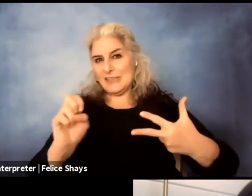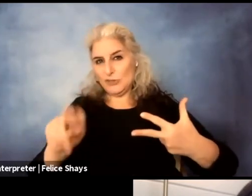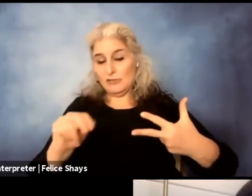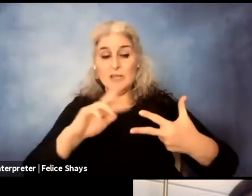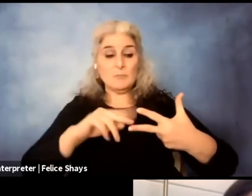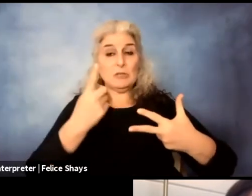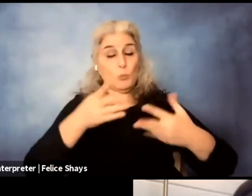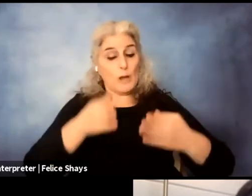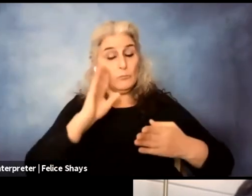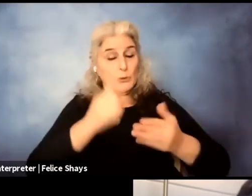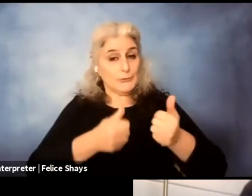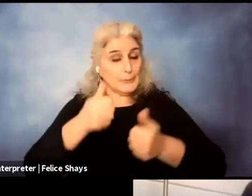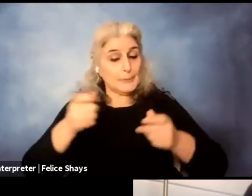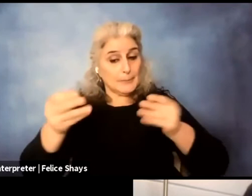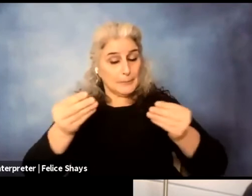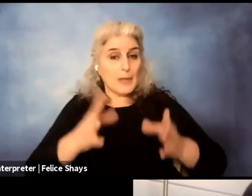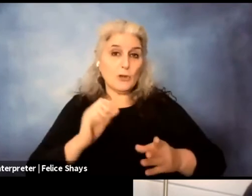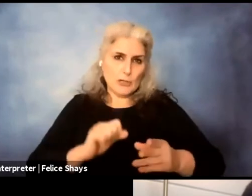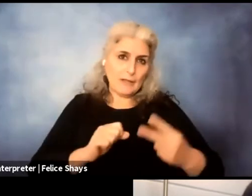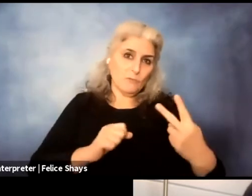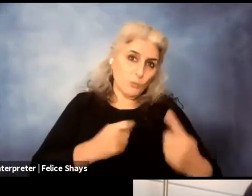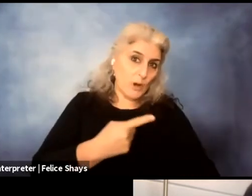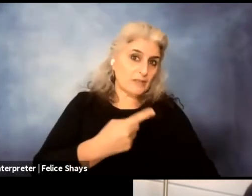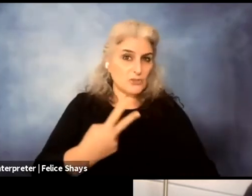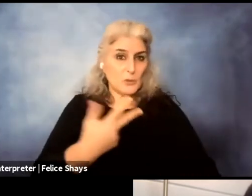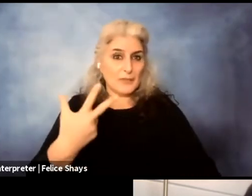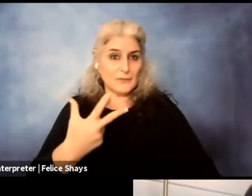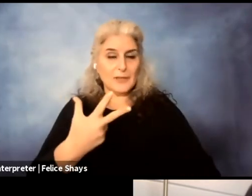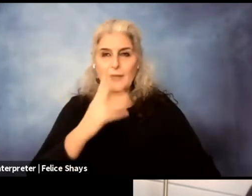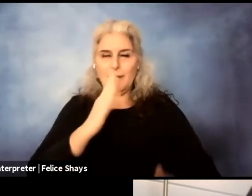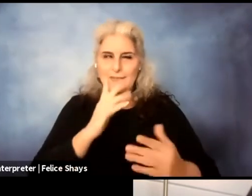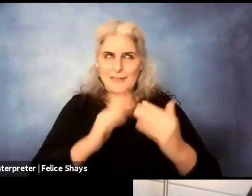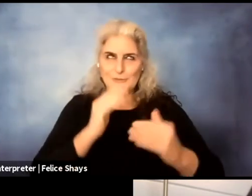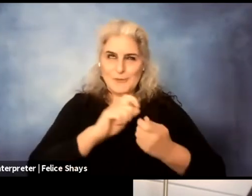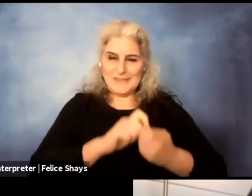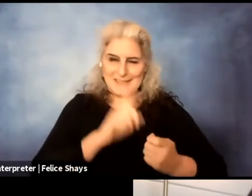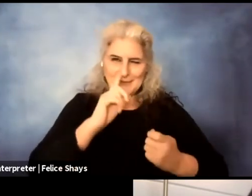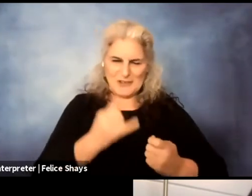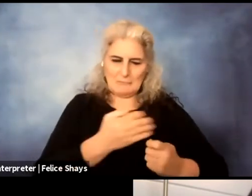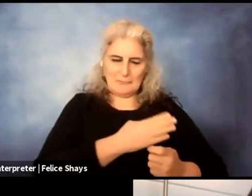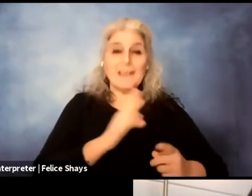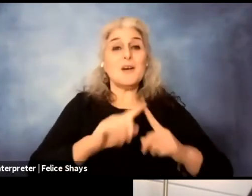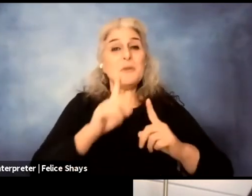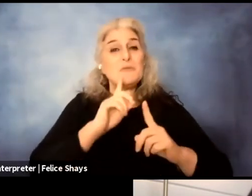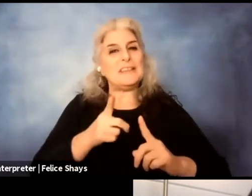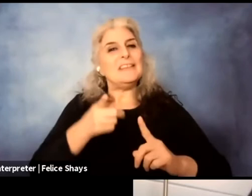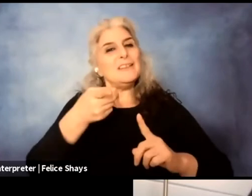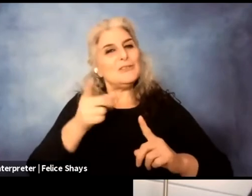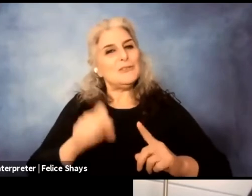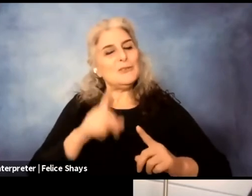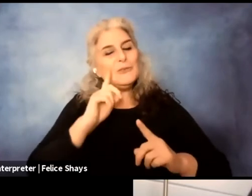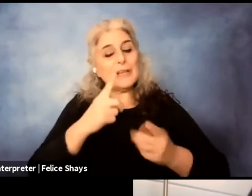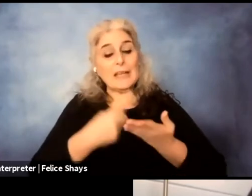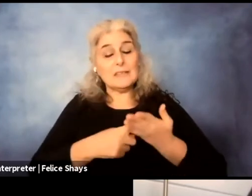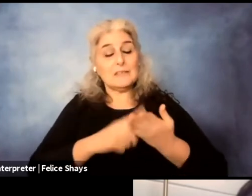there's actually one to three facilitator. That's kind of details I don't have to get into right now. Um, and you can like practice, um, majority